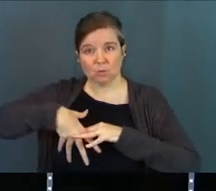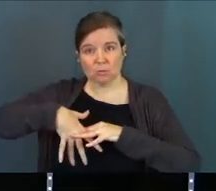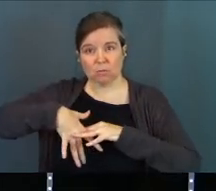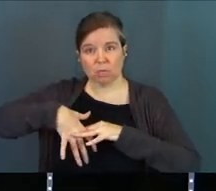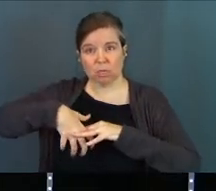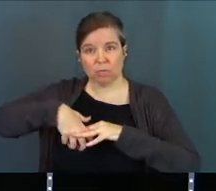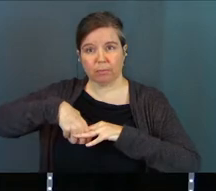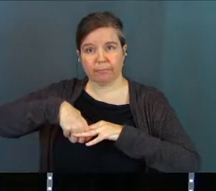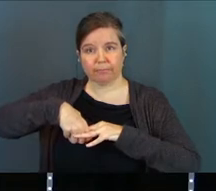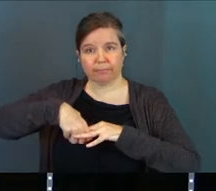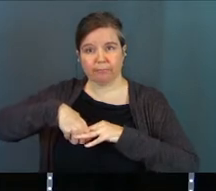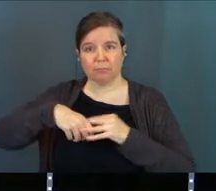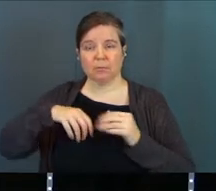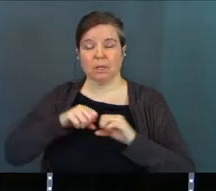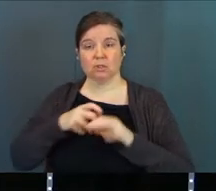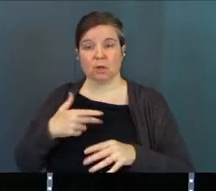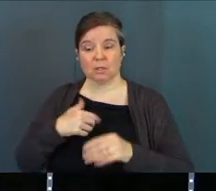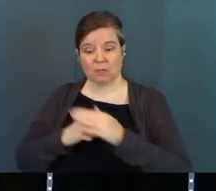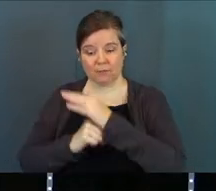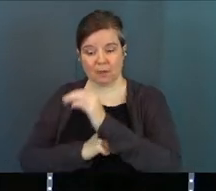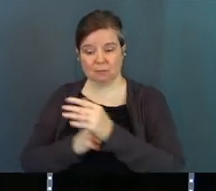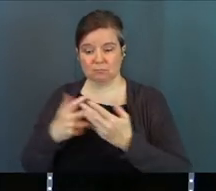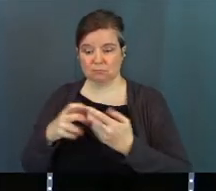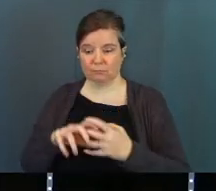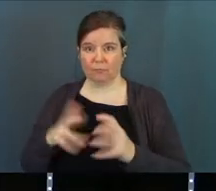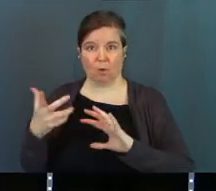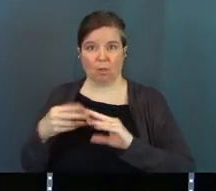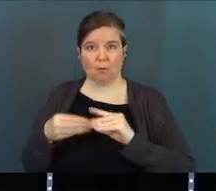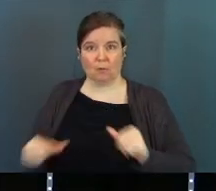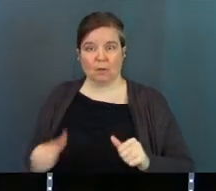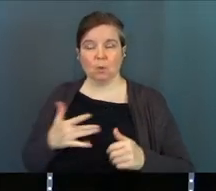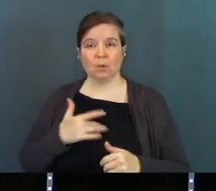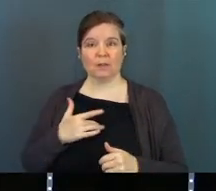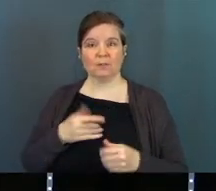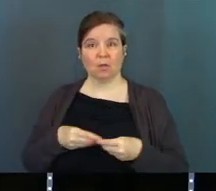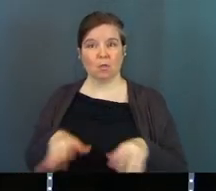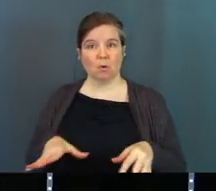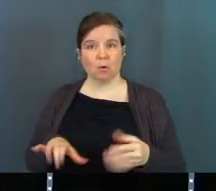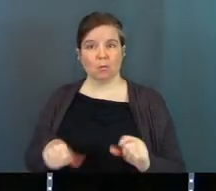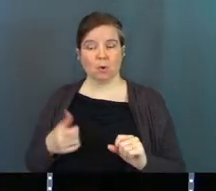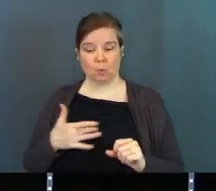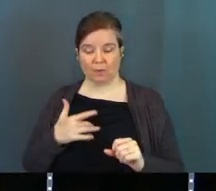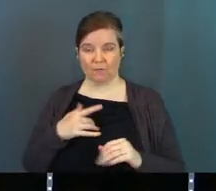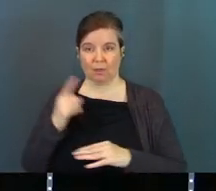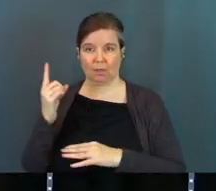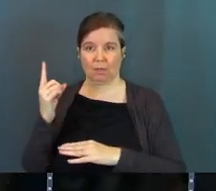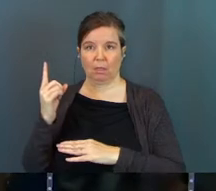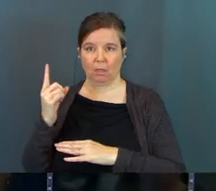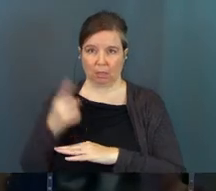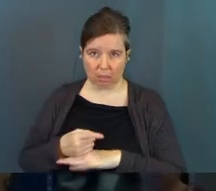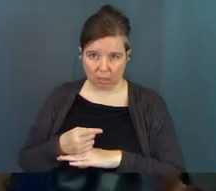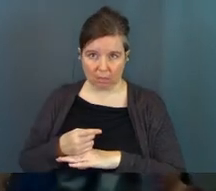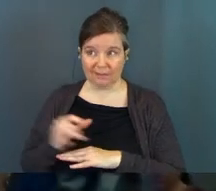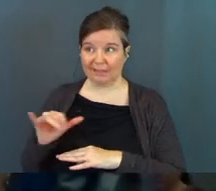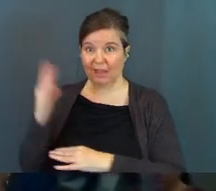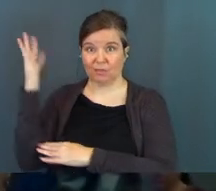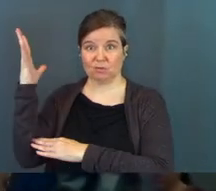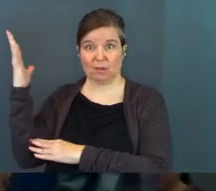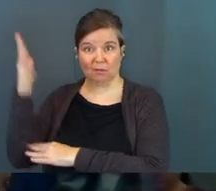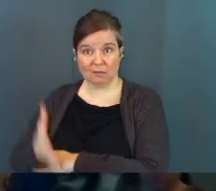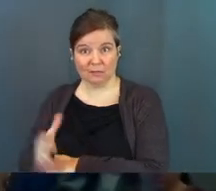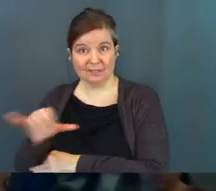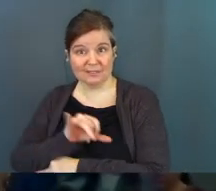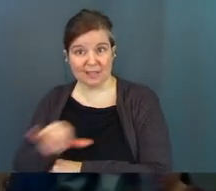down. It's causing our foundation to fall apart, and we feel lost. We feel broken. We feel like we're going to fall over like this tree, but can I just tell you this